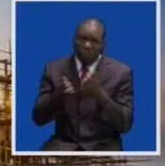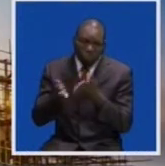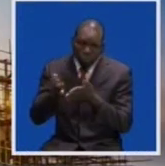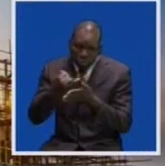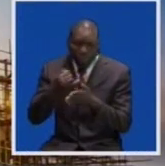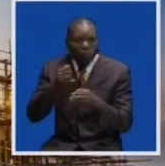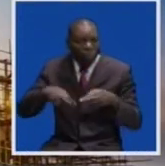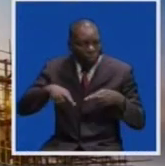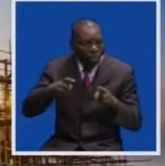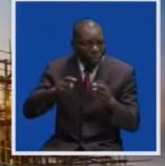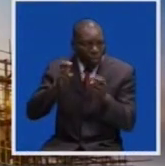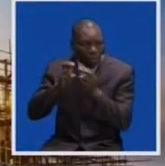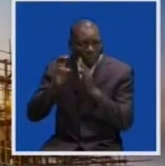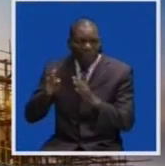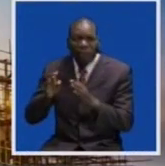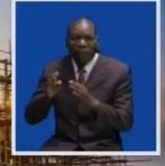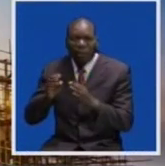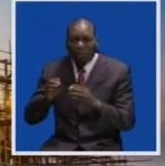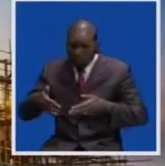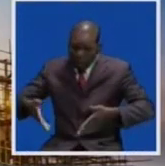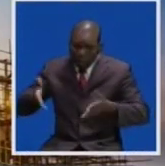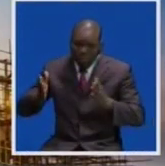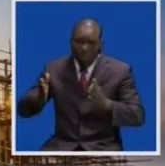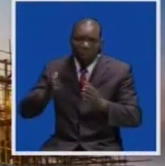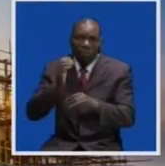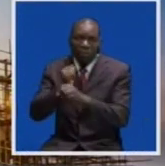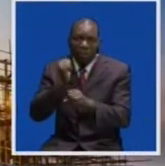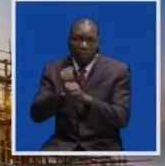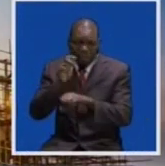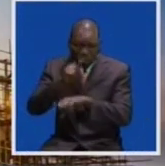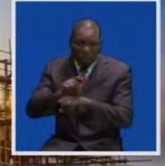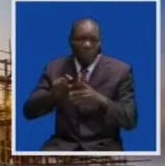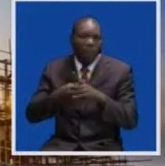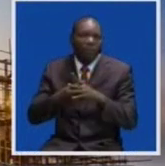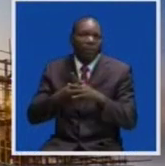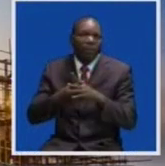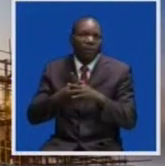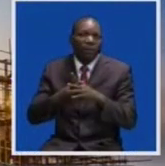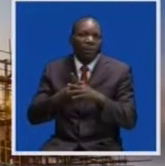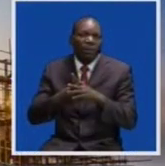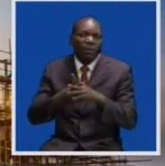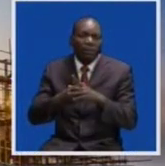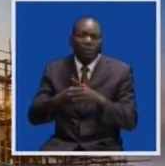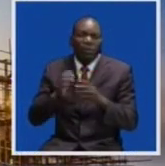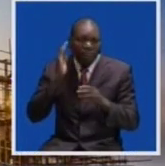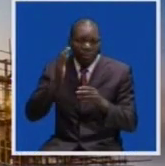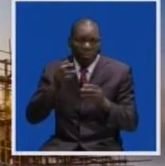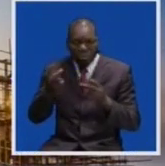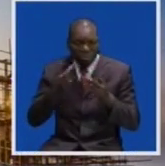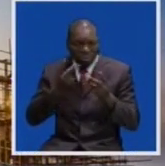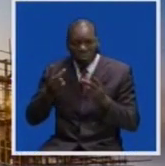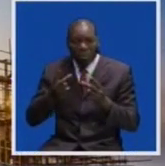road, and the contractor has been given a go-ahead to start works on the project, which will be a dual carriageway.